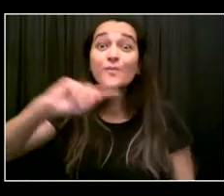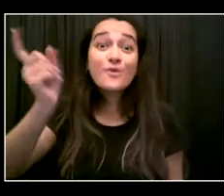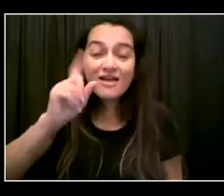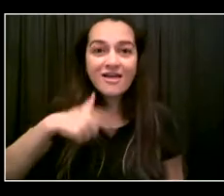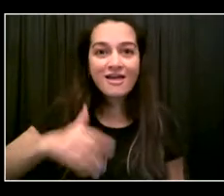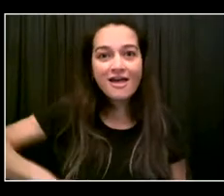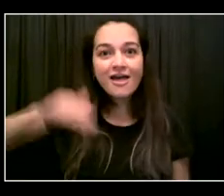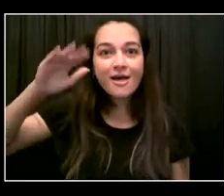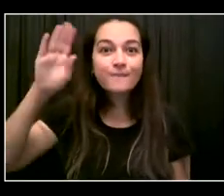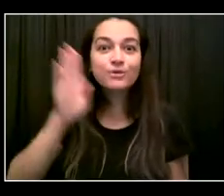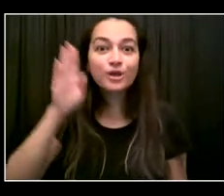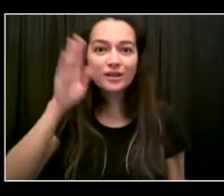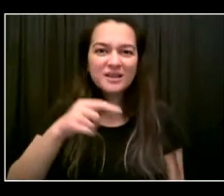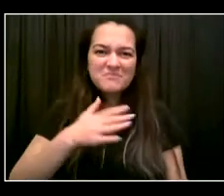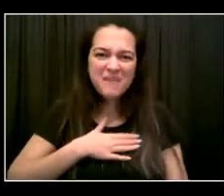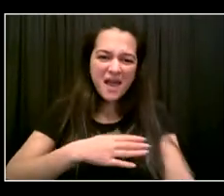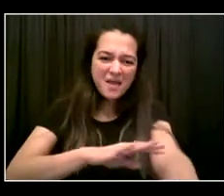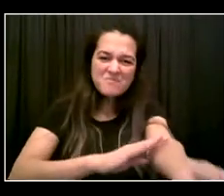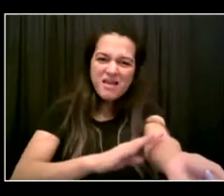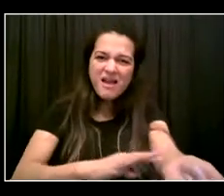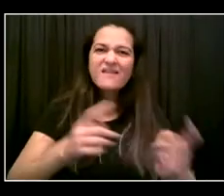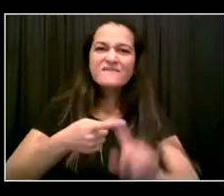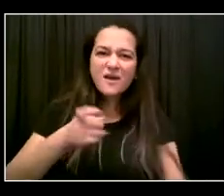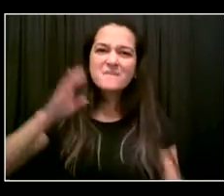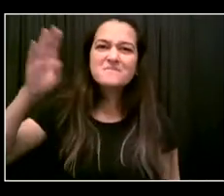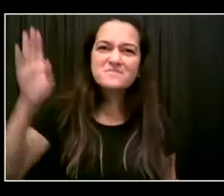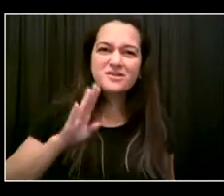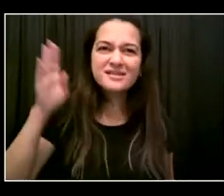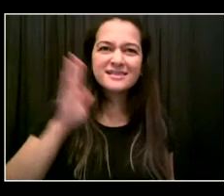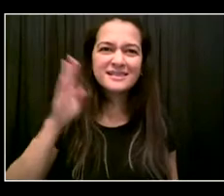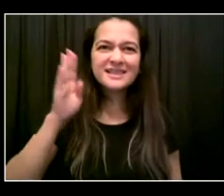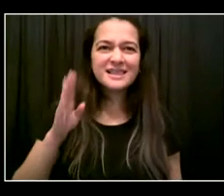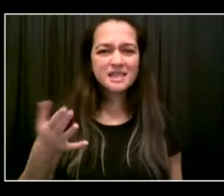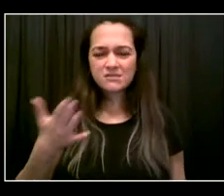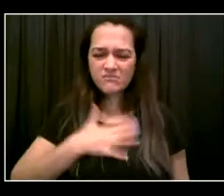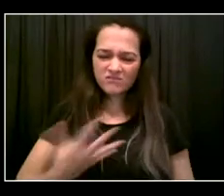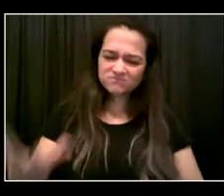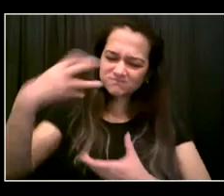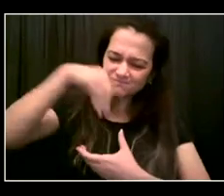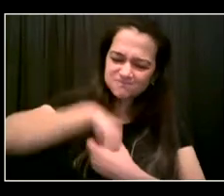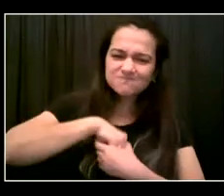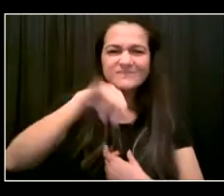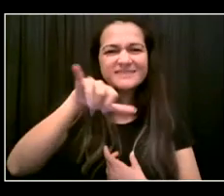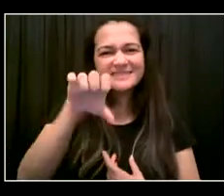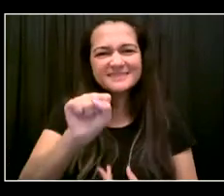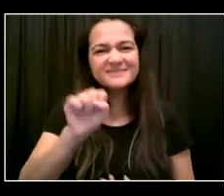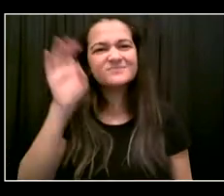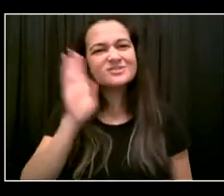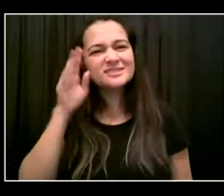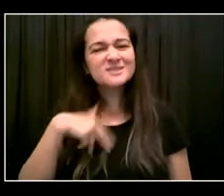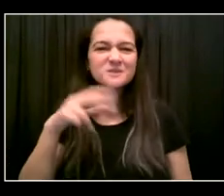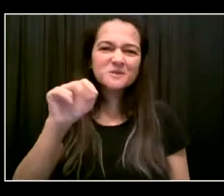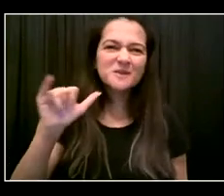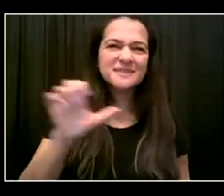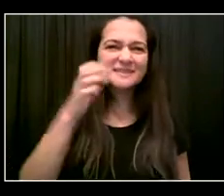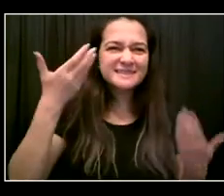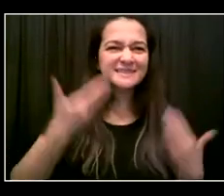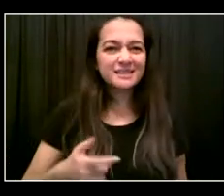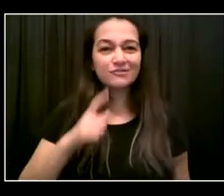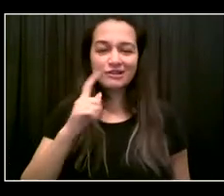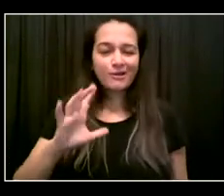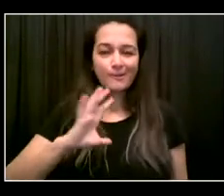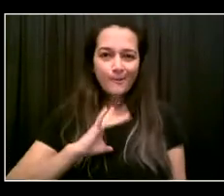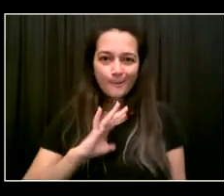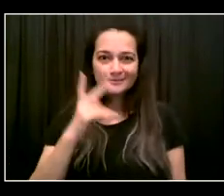man, 1980. So it's just good to see New York getting back on their feet. It's good to see everybody back